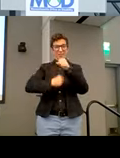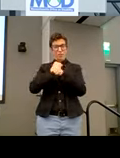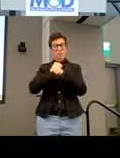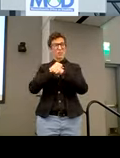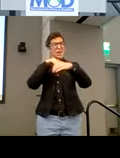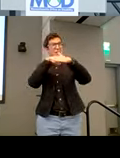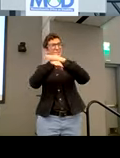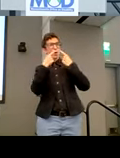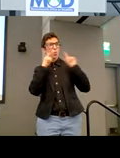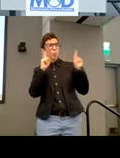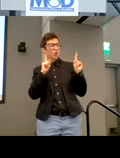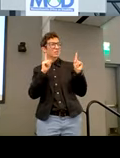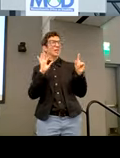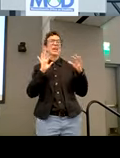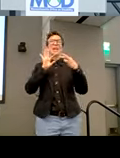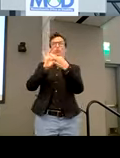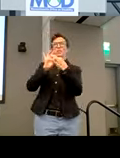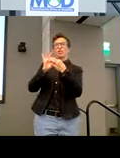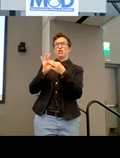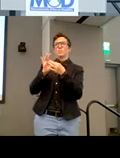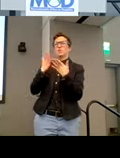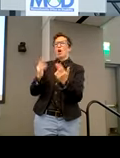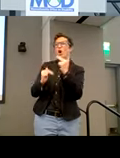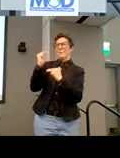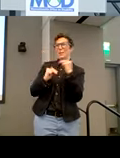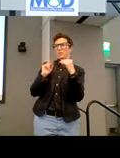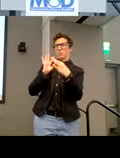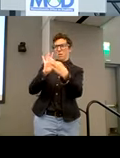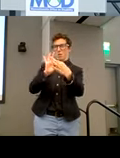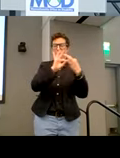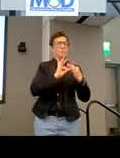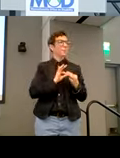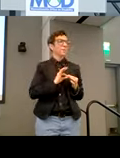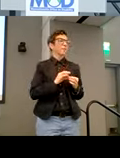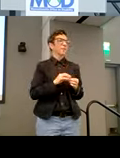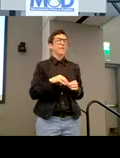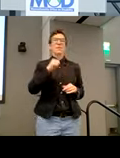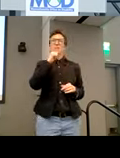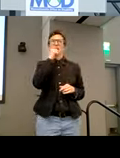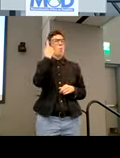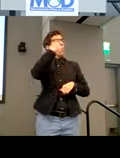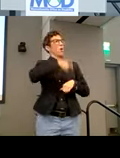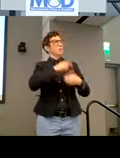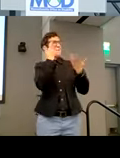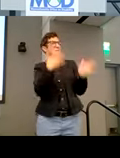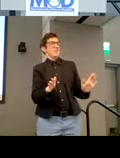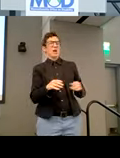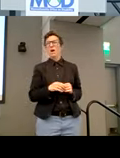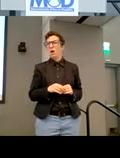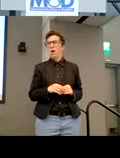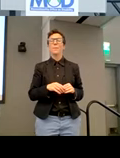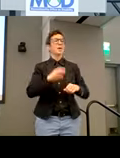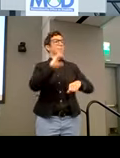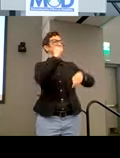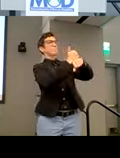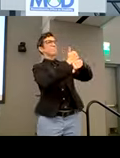works when relationships are built. Because this is not a one and done field. Because you could have an